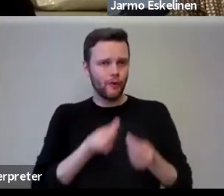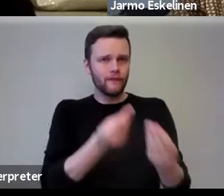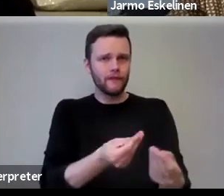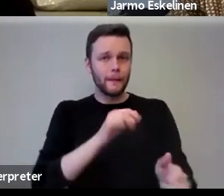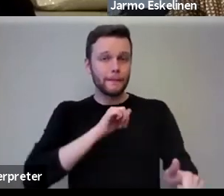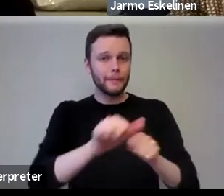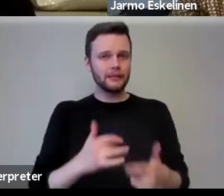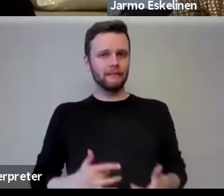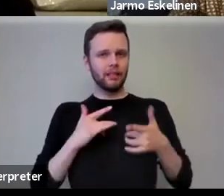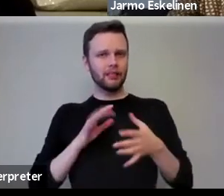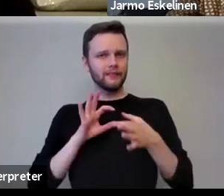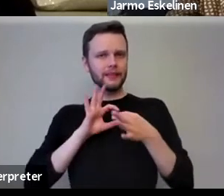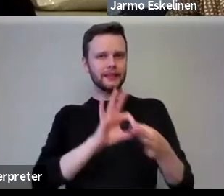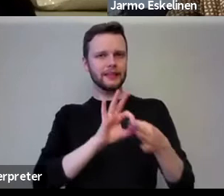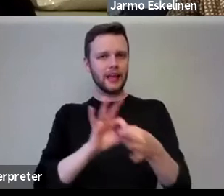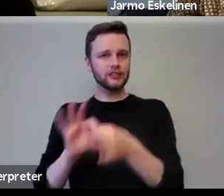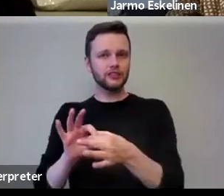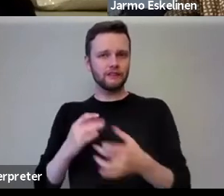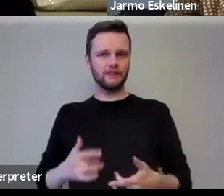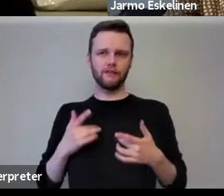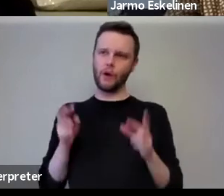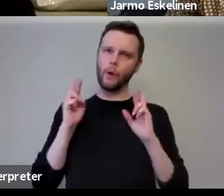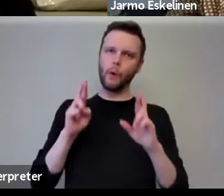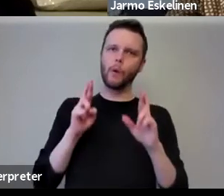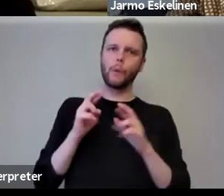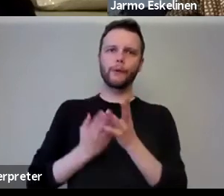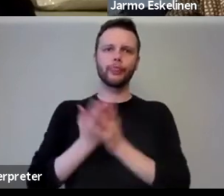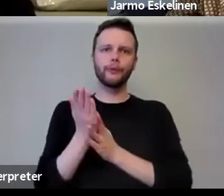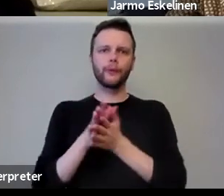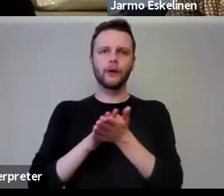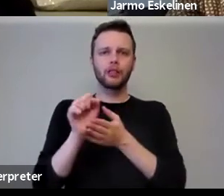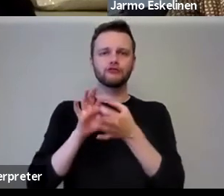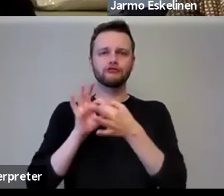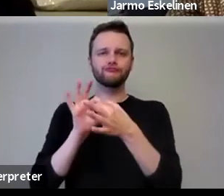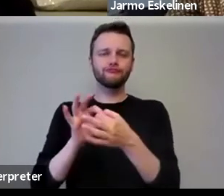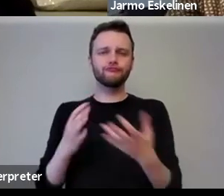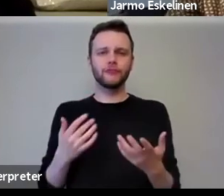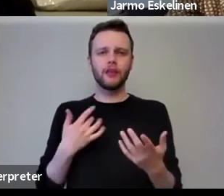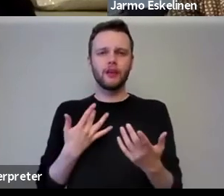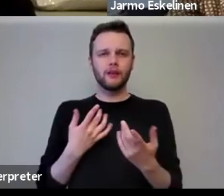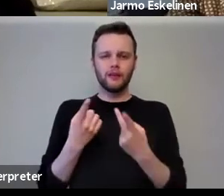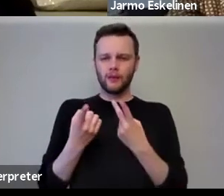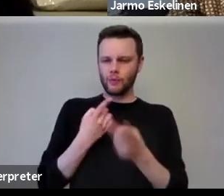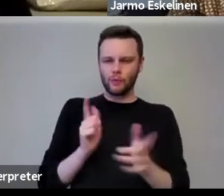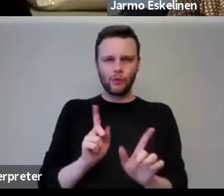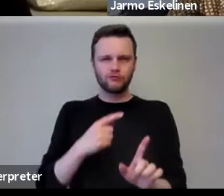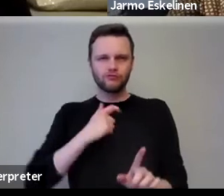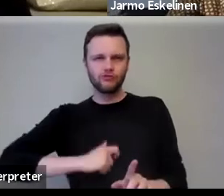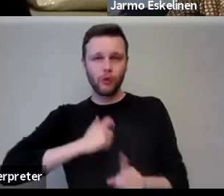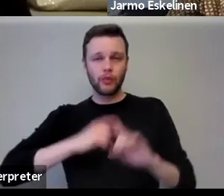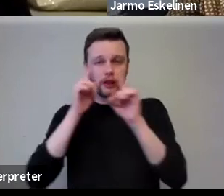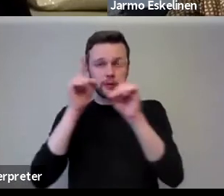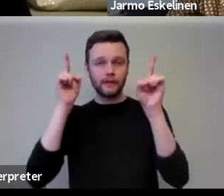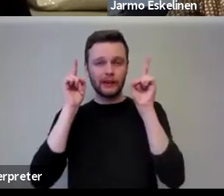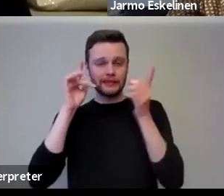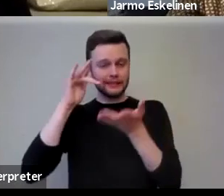connection and hope through cultural connections? Uh, and what sort of role can universities and cities play